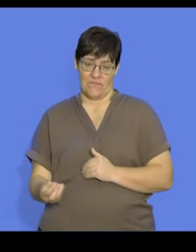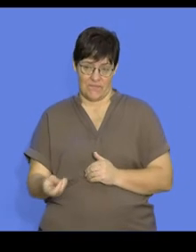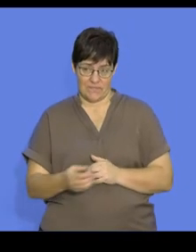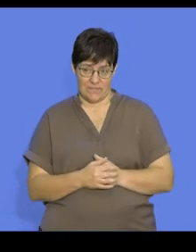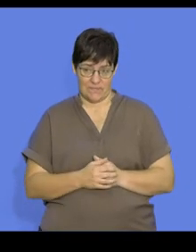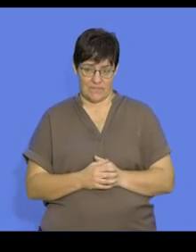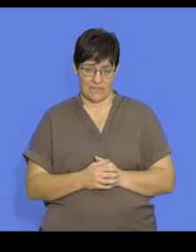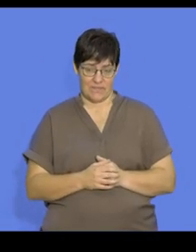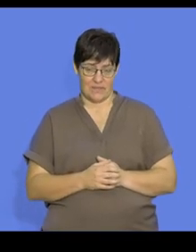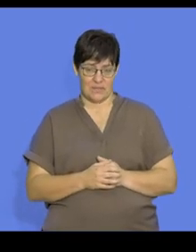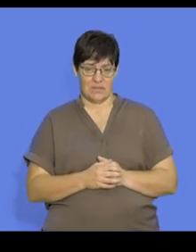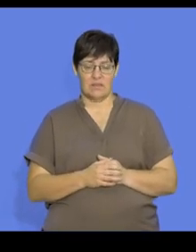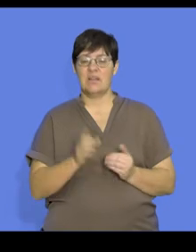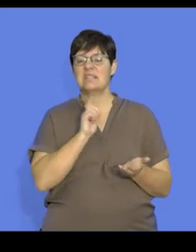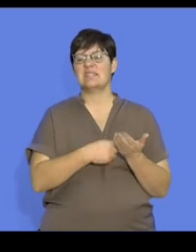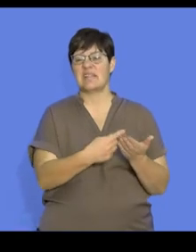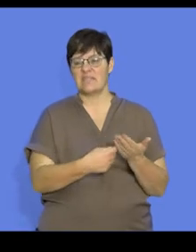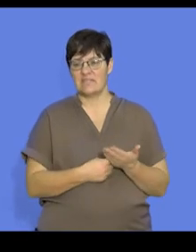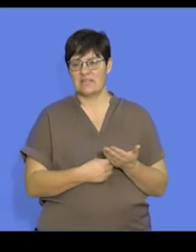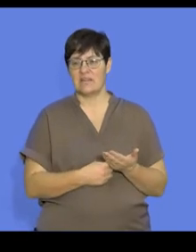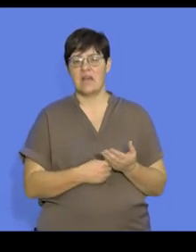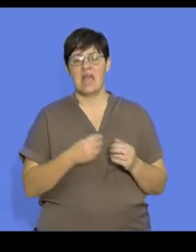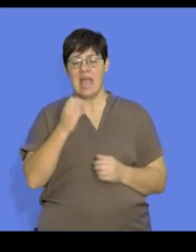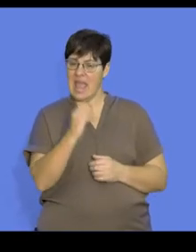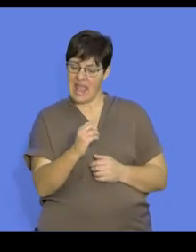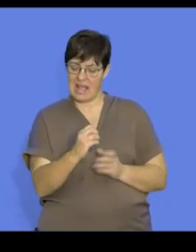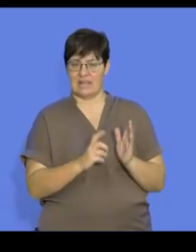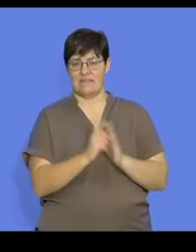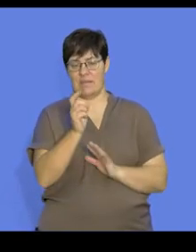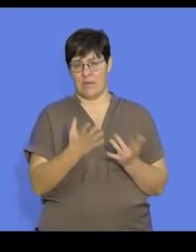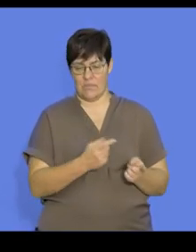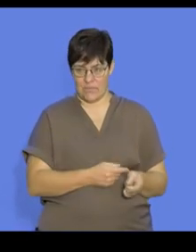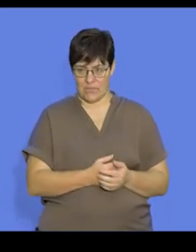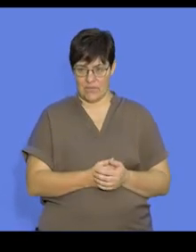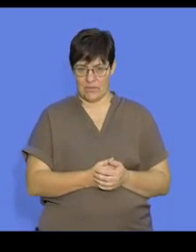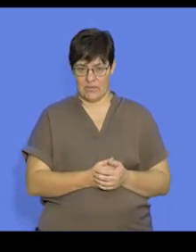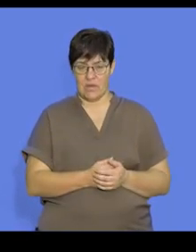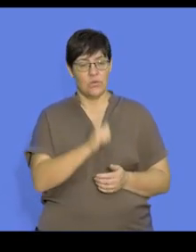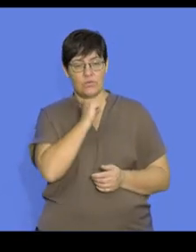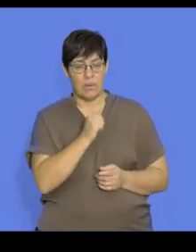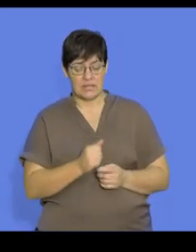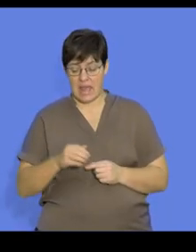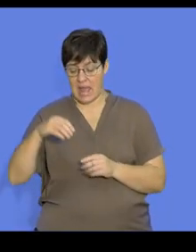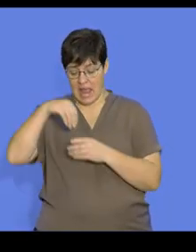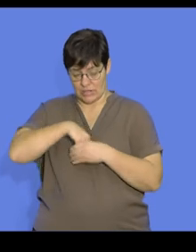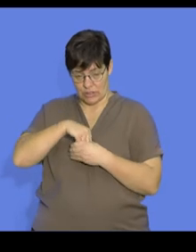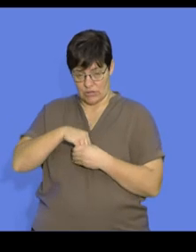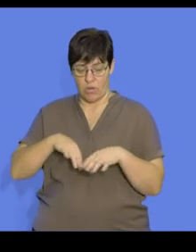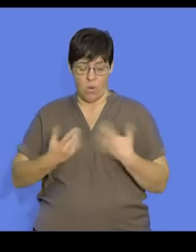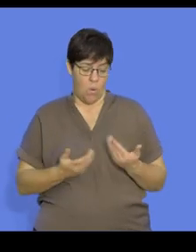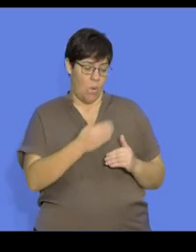Cool. We've got to discuss the development of the egg and this occurs either internally